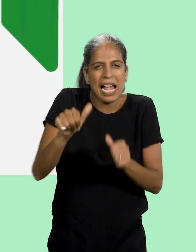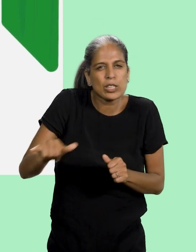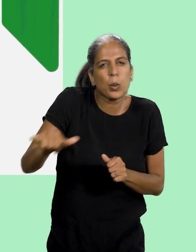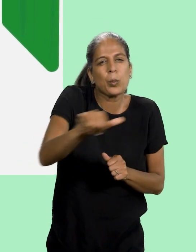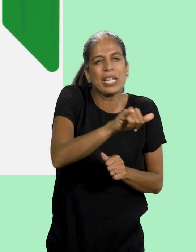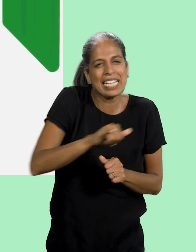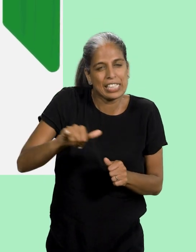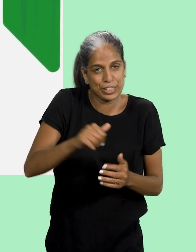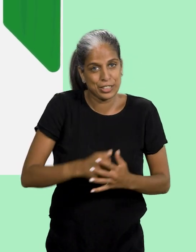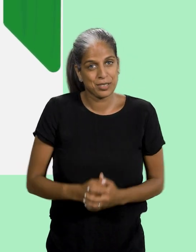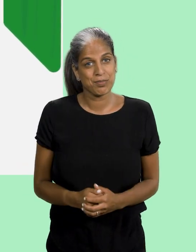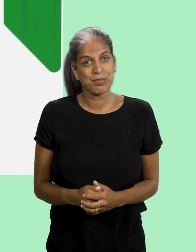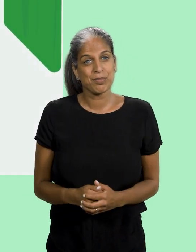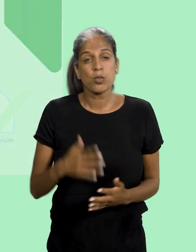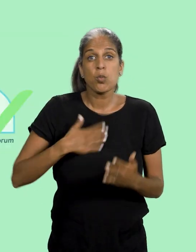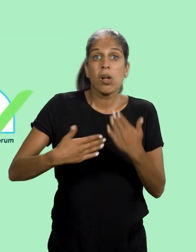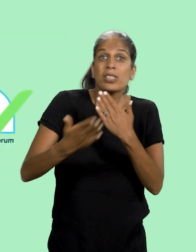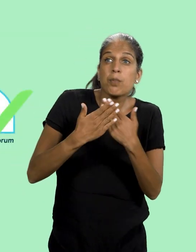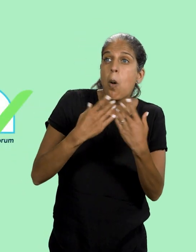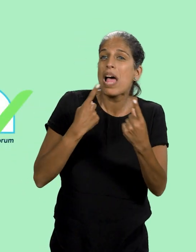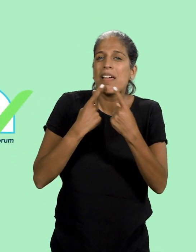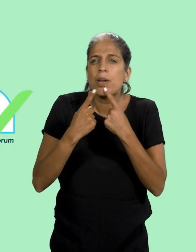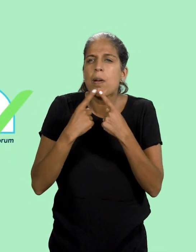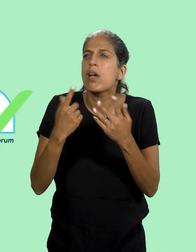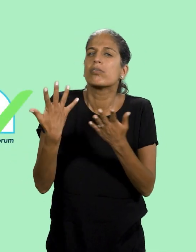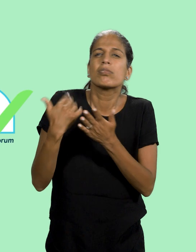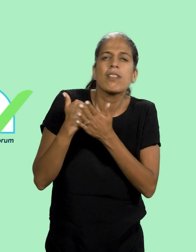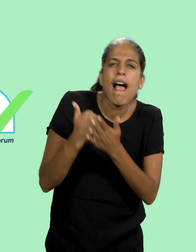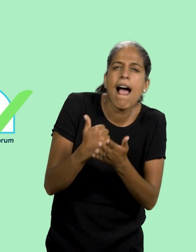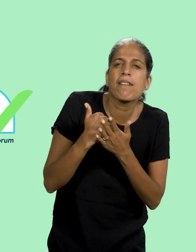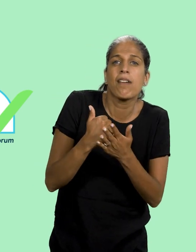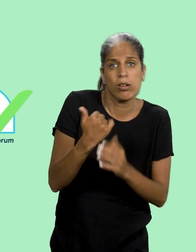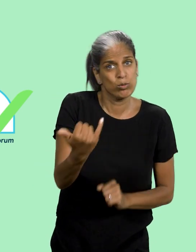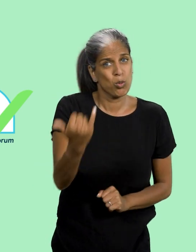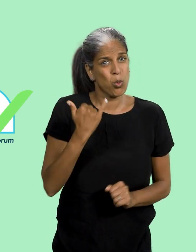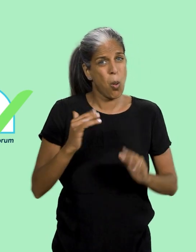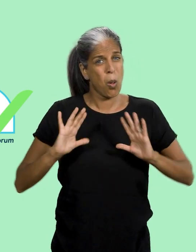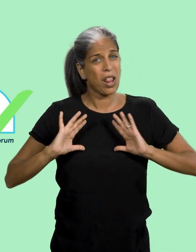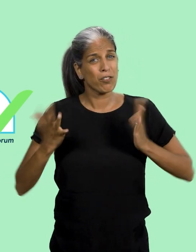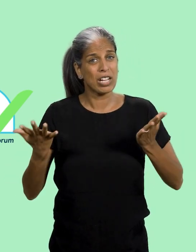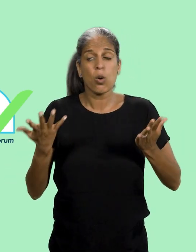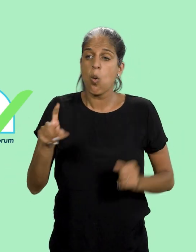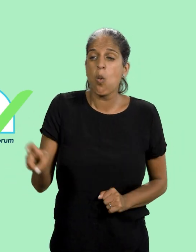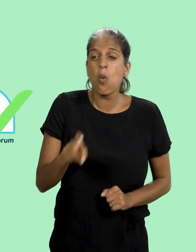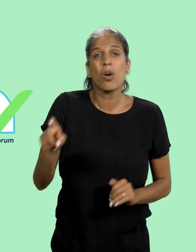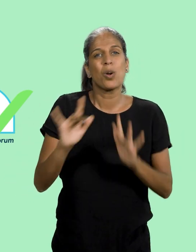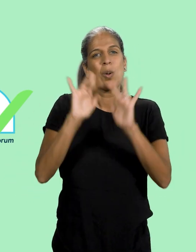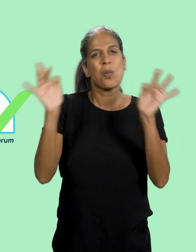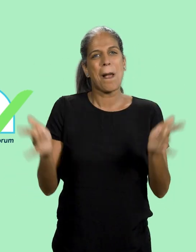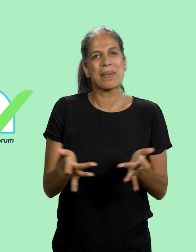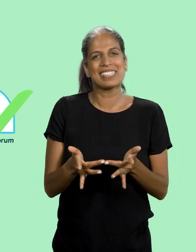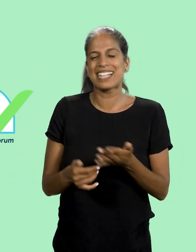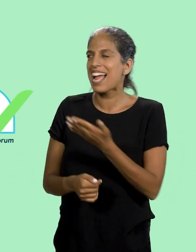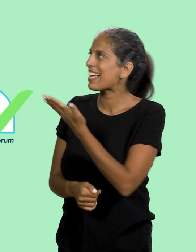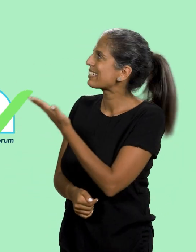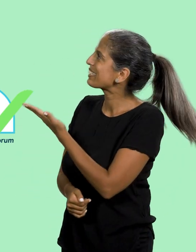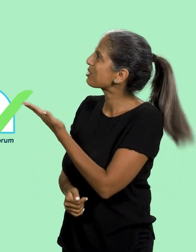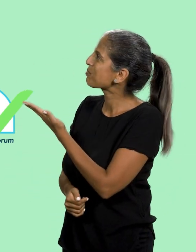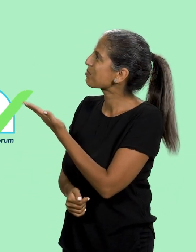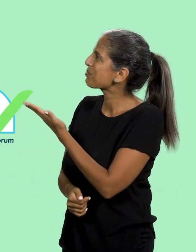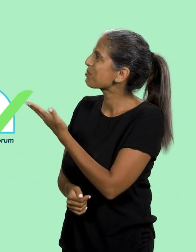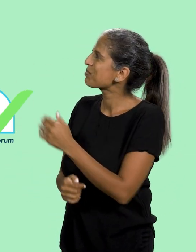about the best treatment for you. For more information or advice, call us free on 0808